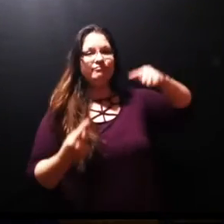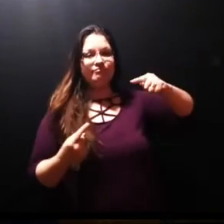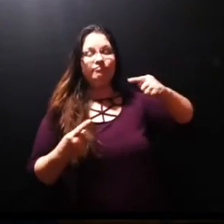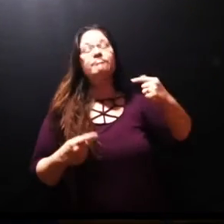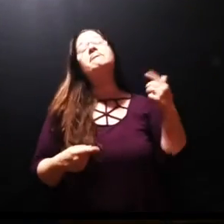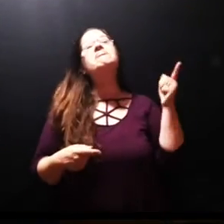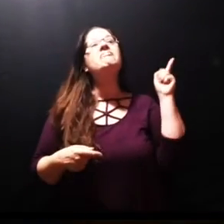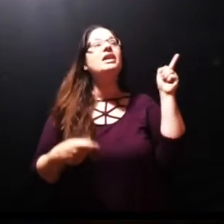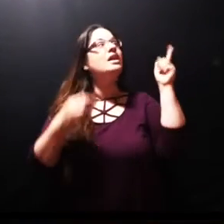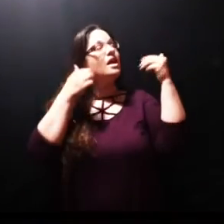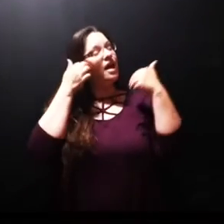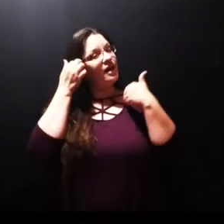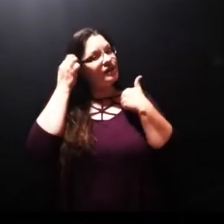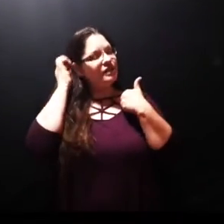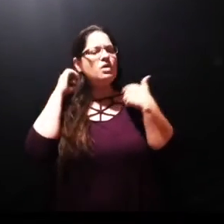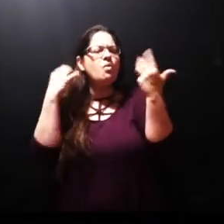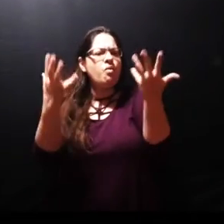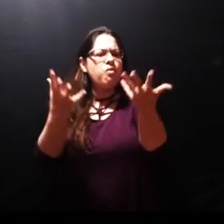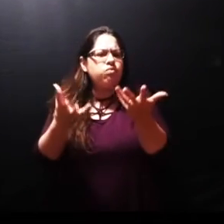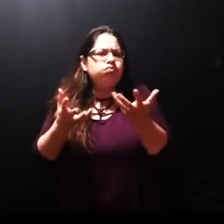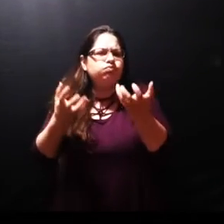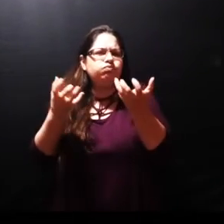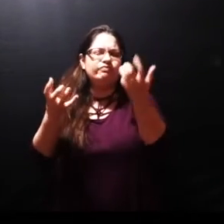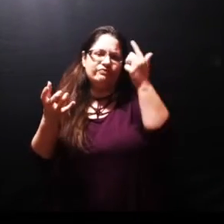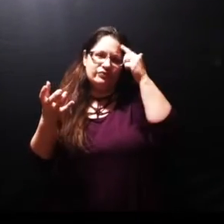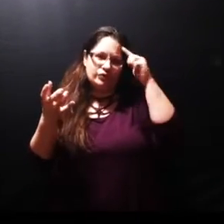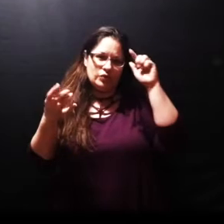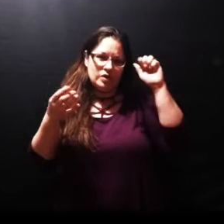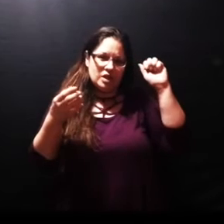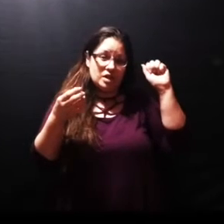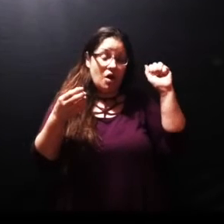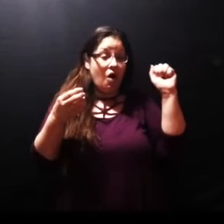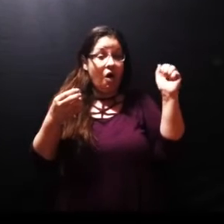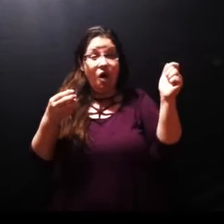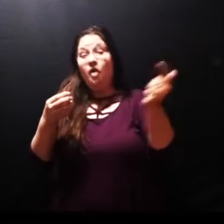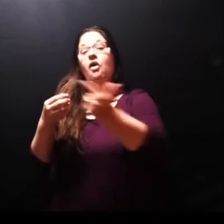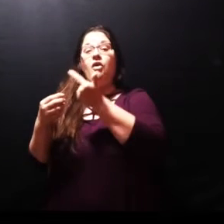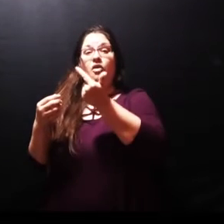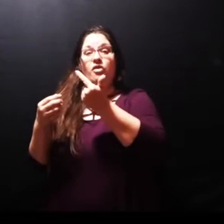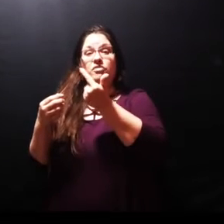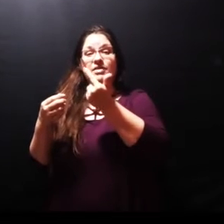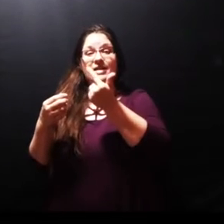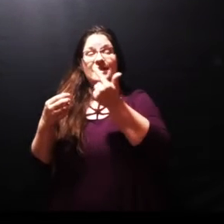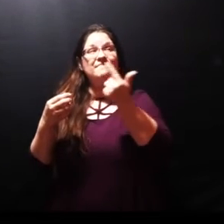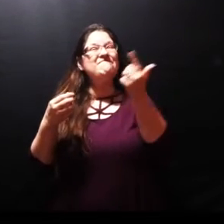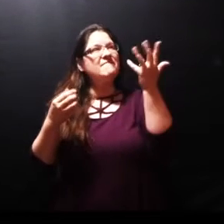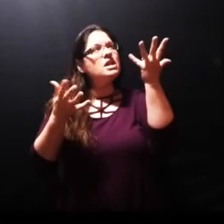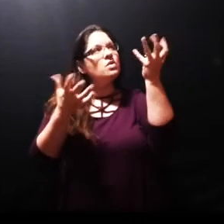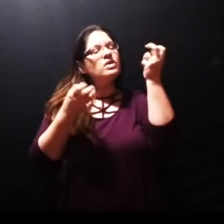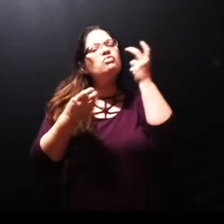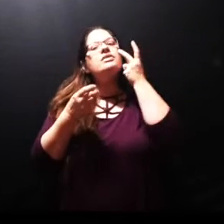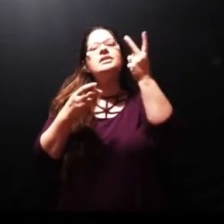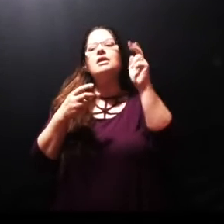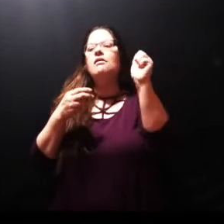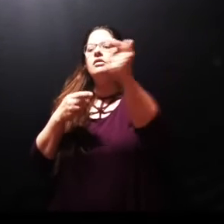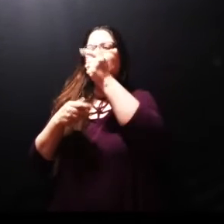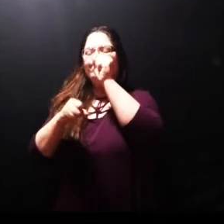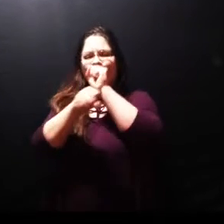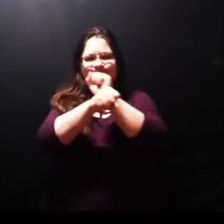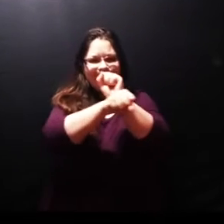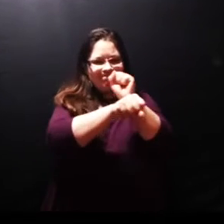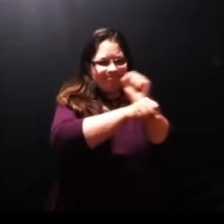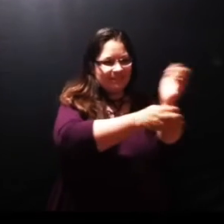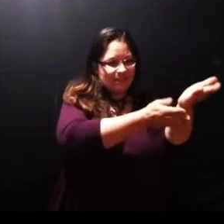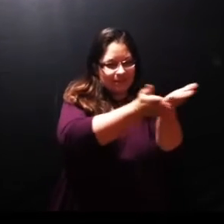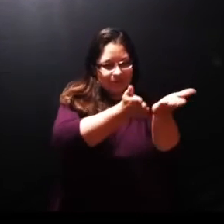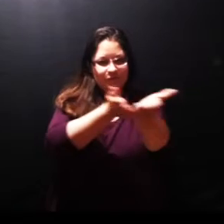and he has a desire for every one of us is when he does come he is to find us working we're to